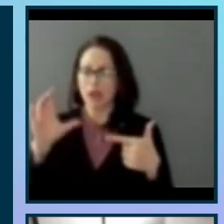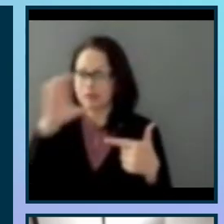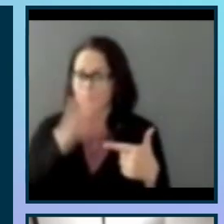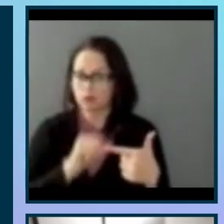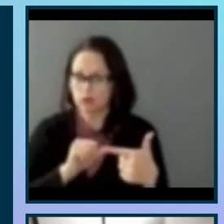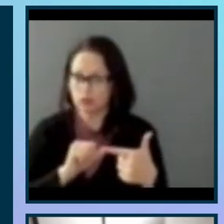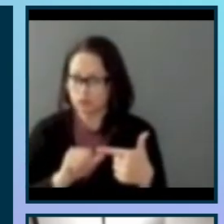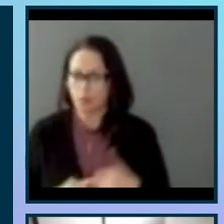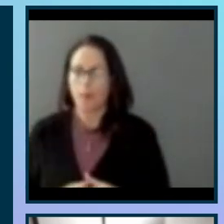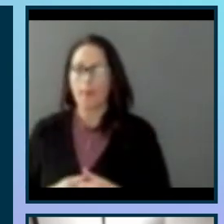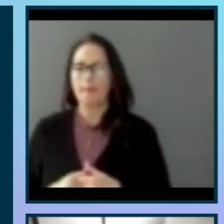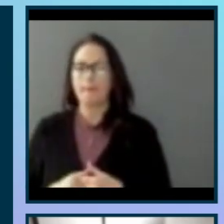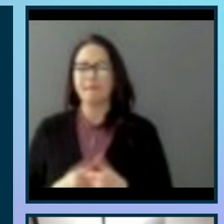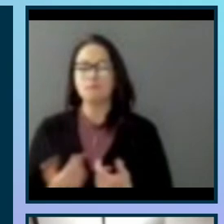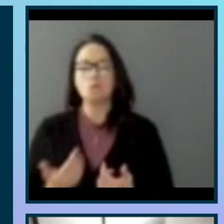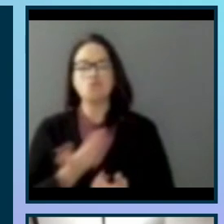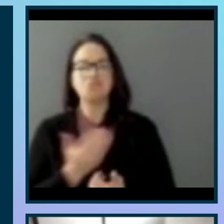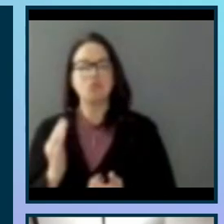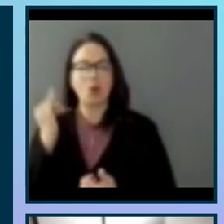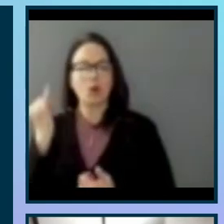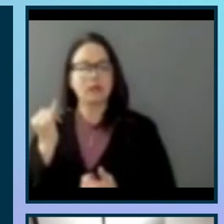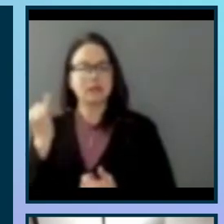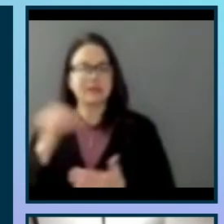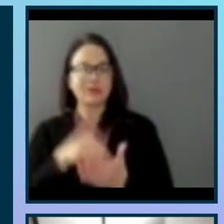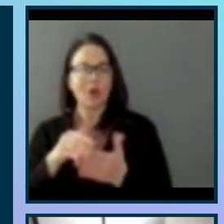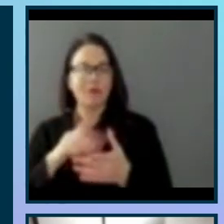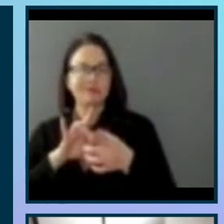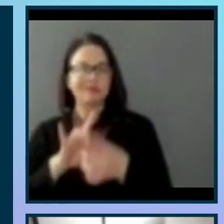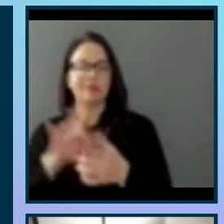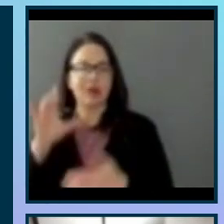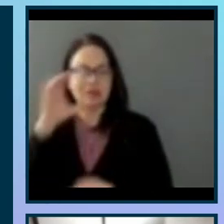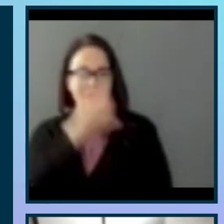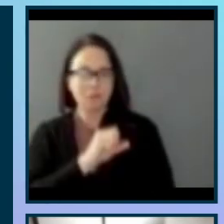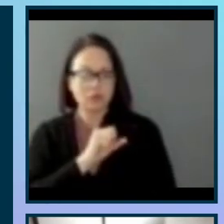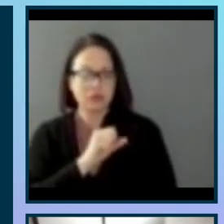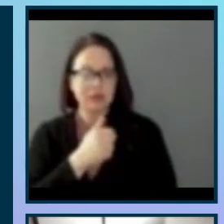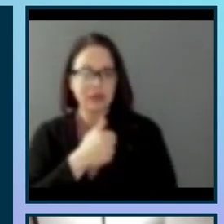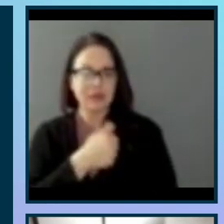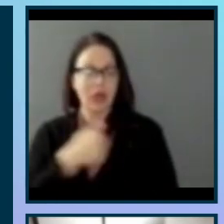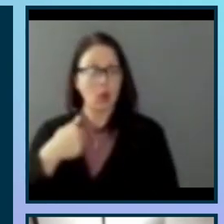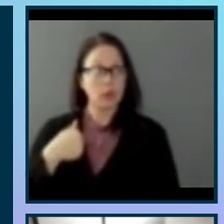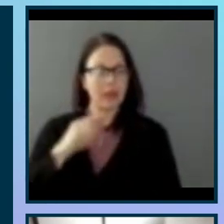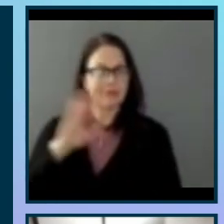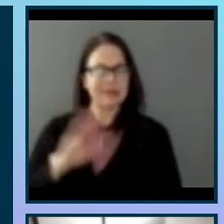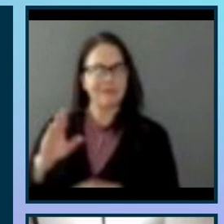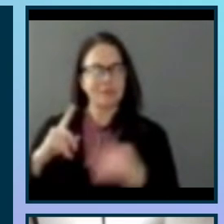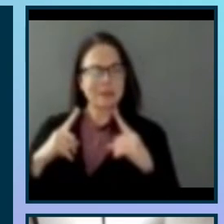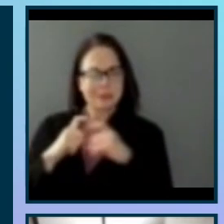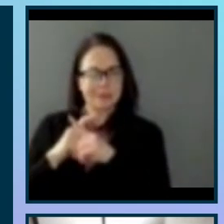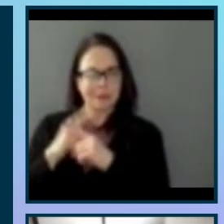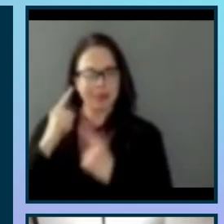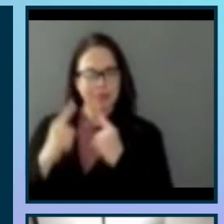Our inferences and ideas are often based on assumptions that we haven't thought about critically. A critical